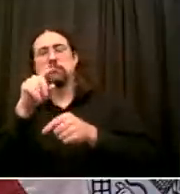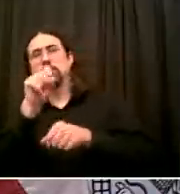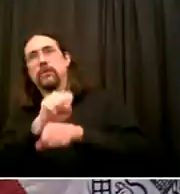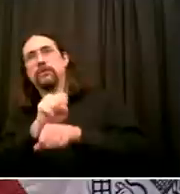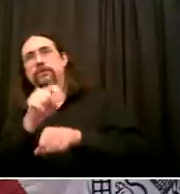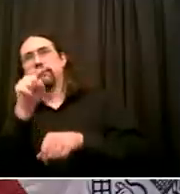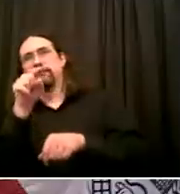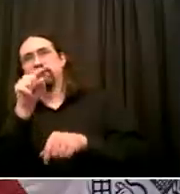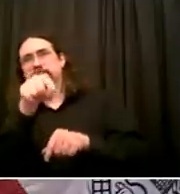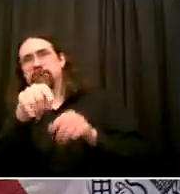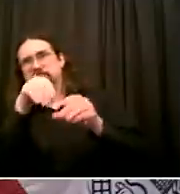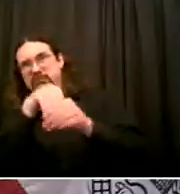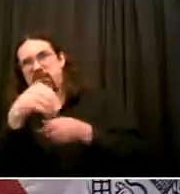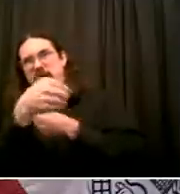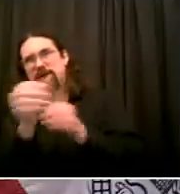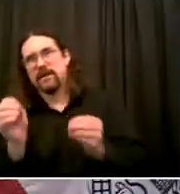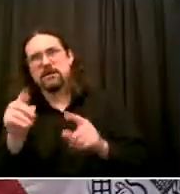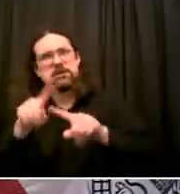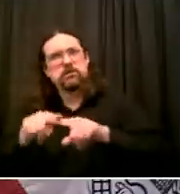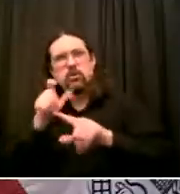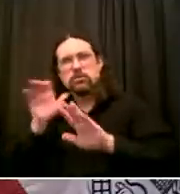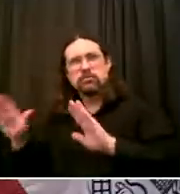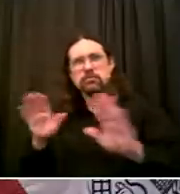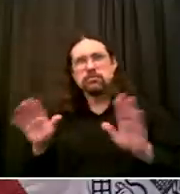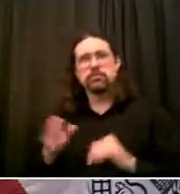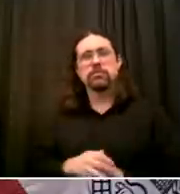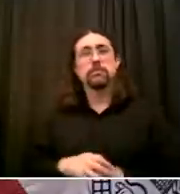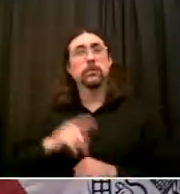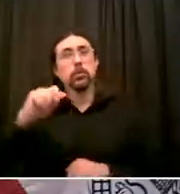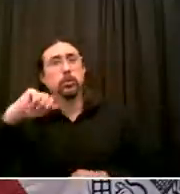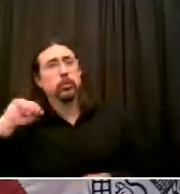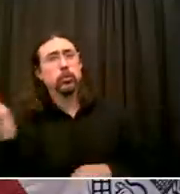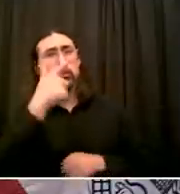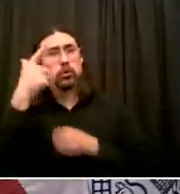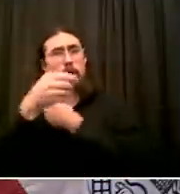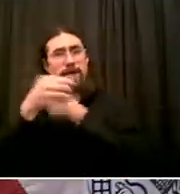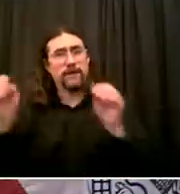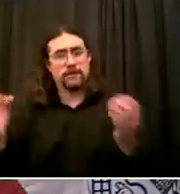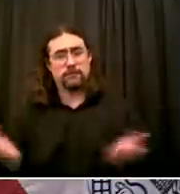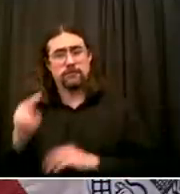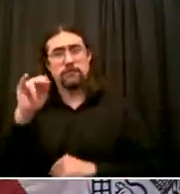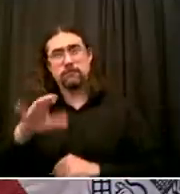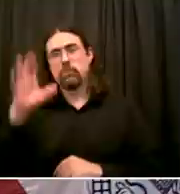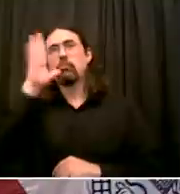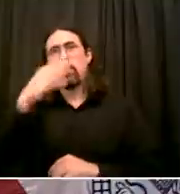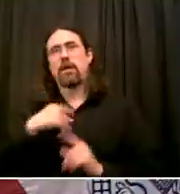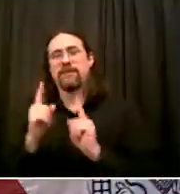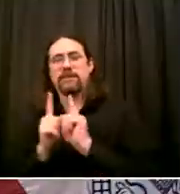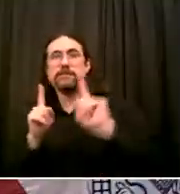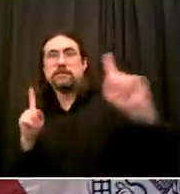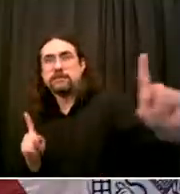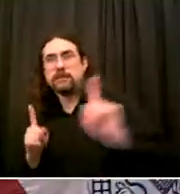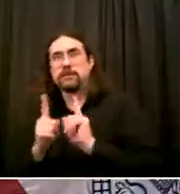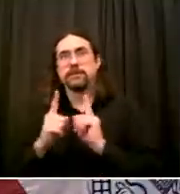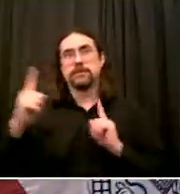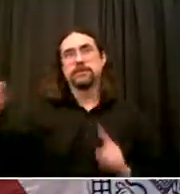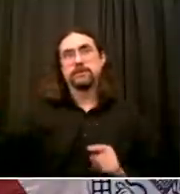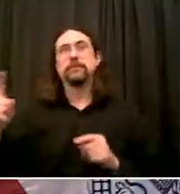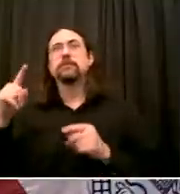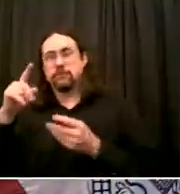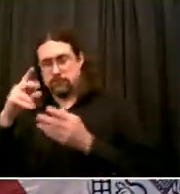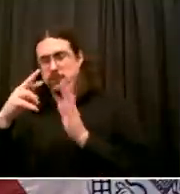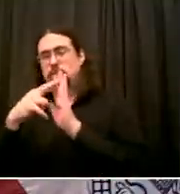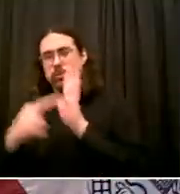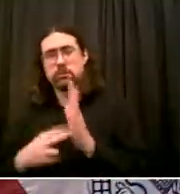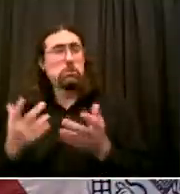checks to make sure that people are healthy before they come to work Lots of specifics around cleanliness standards,